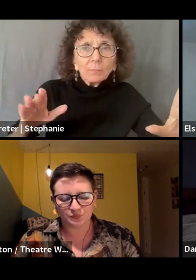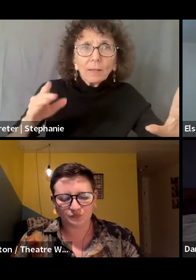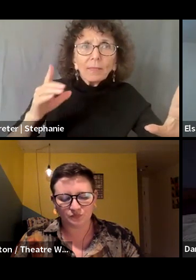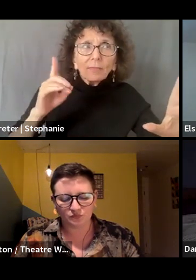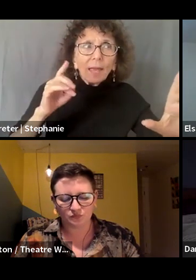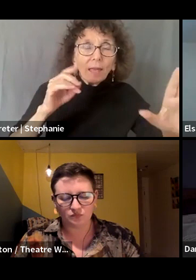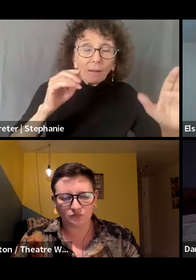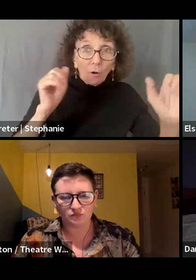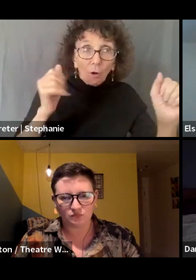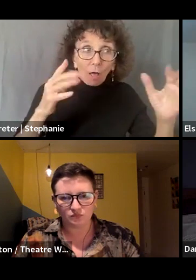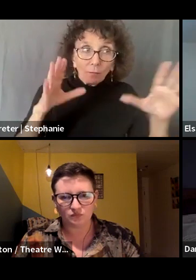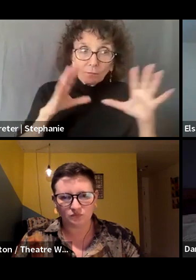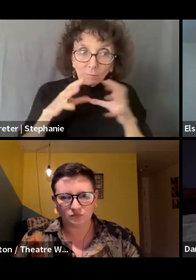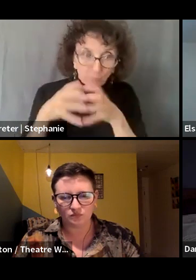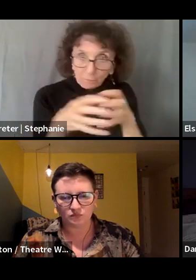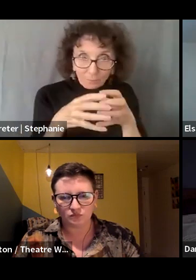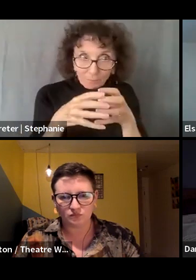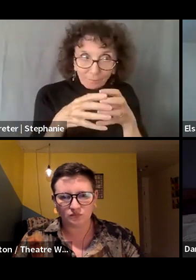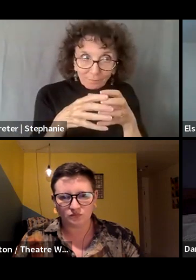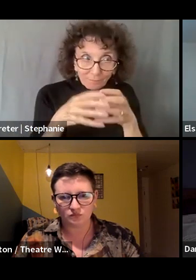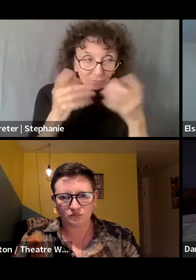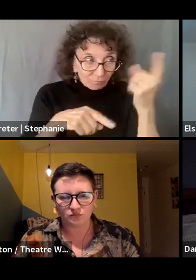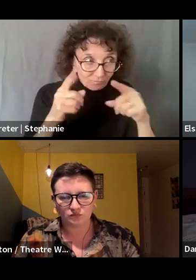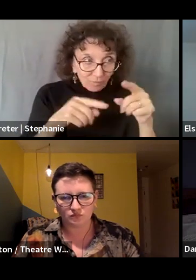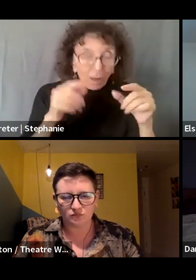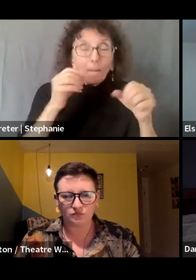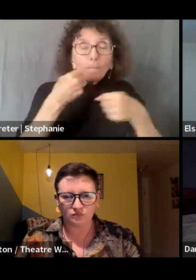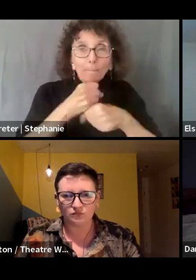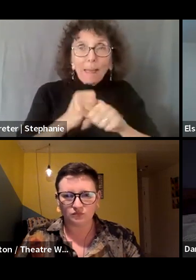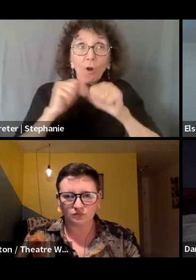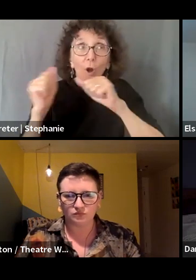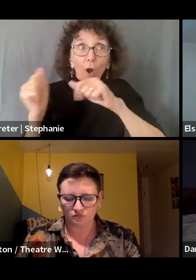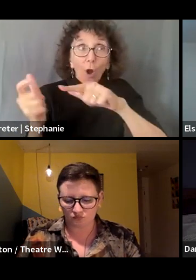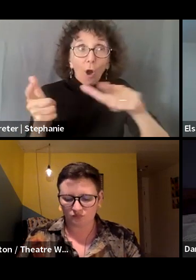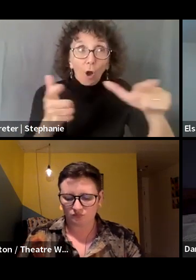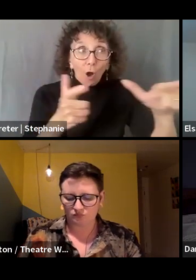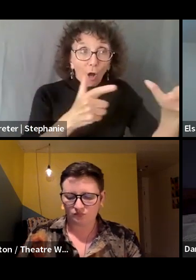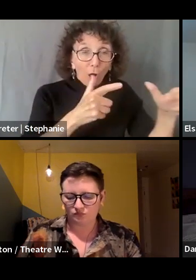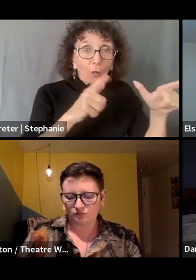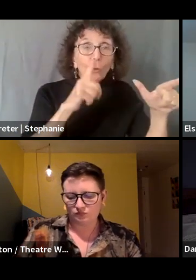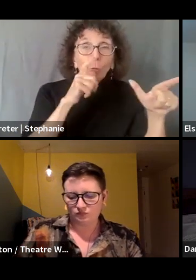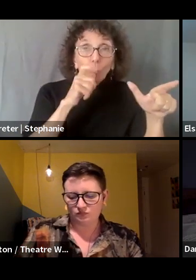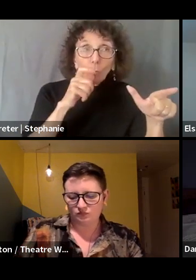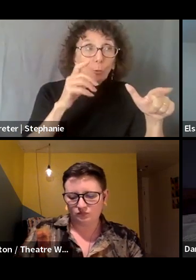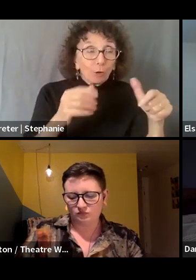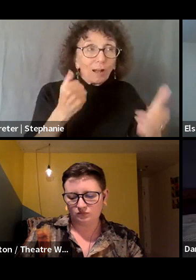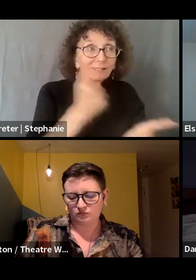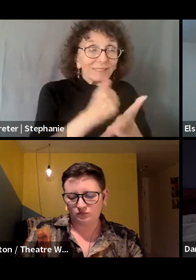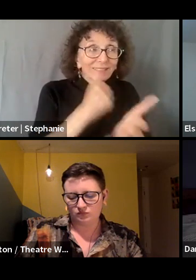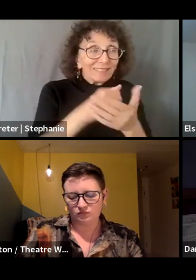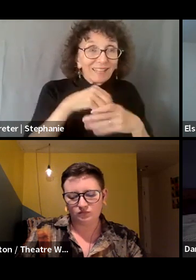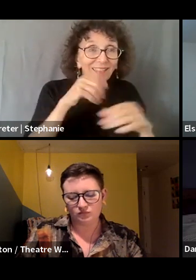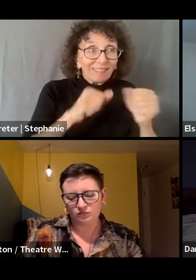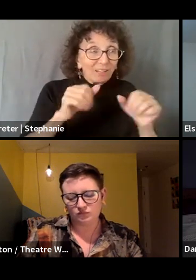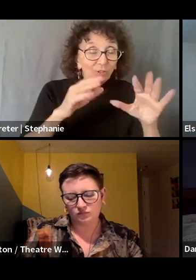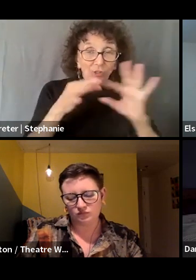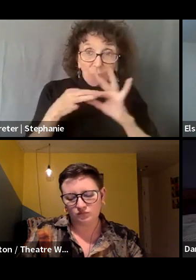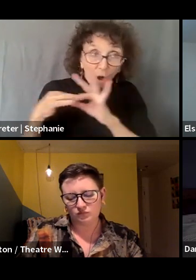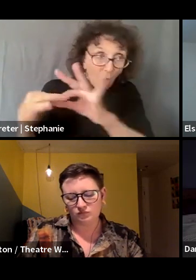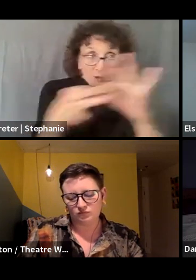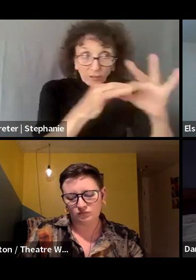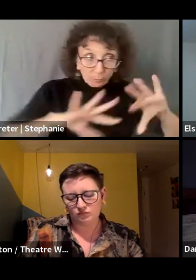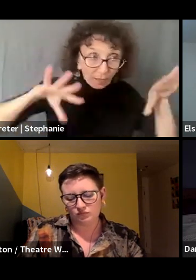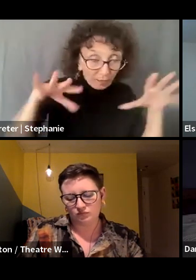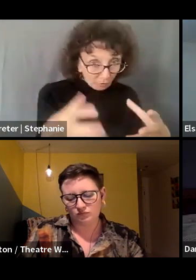together to organize all of the folks, basically, who had worked as assistants in those theaters, um,